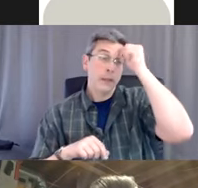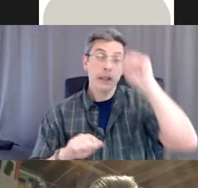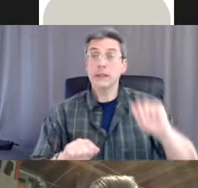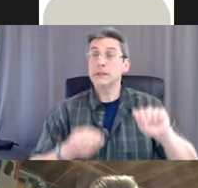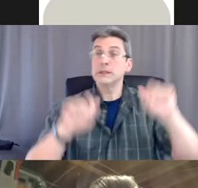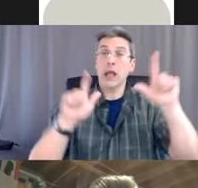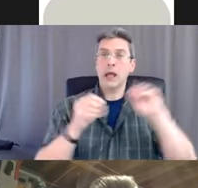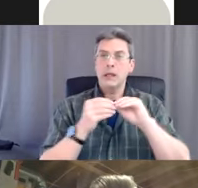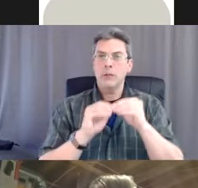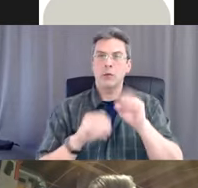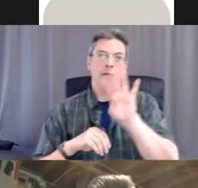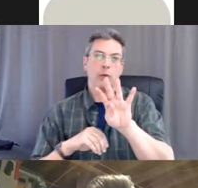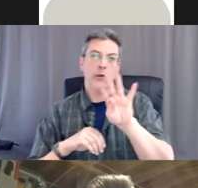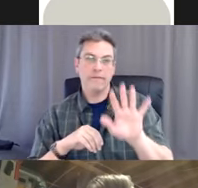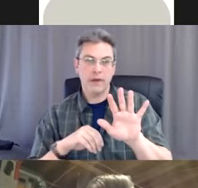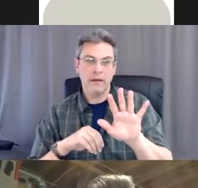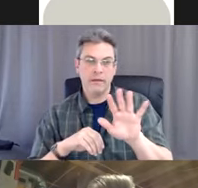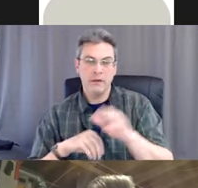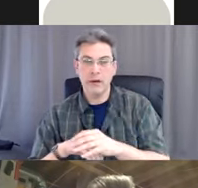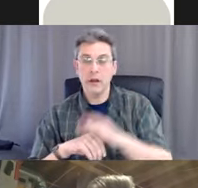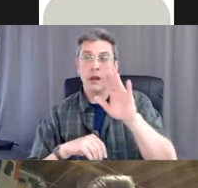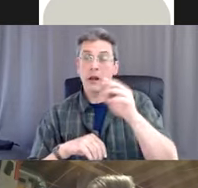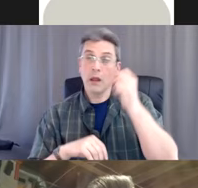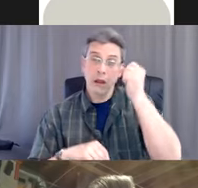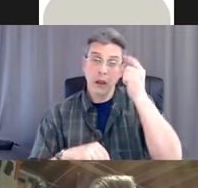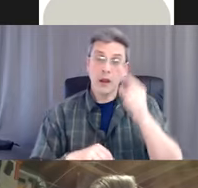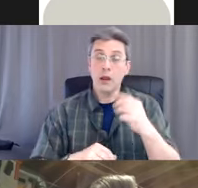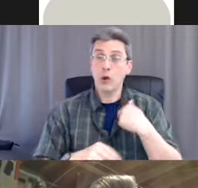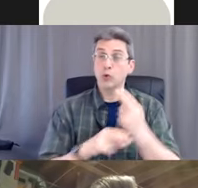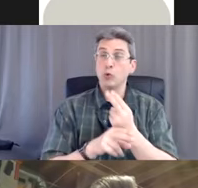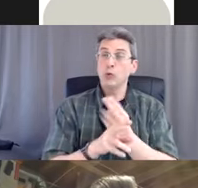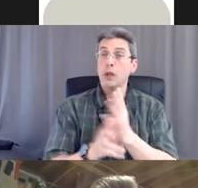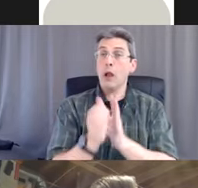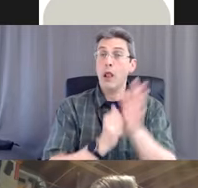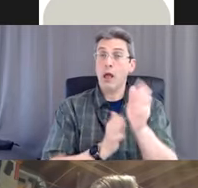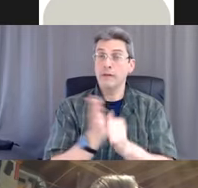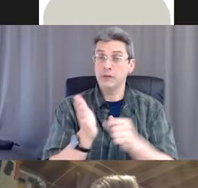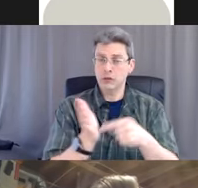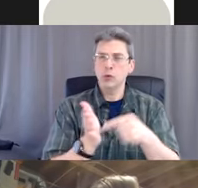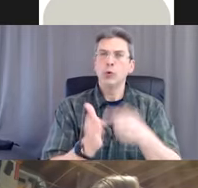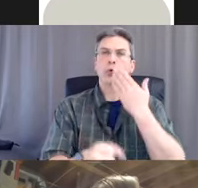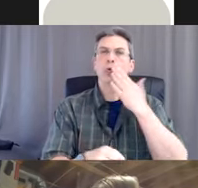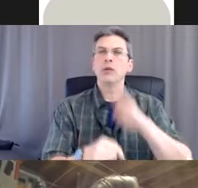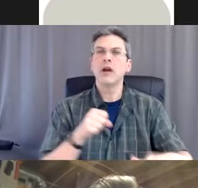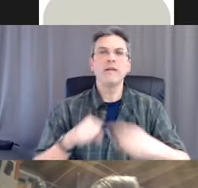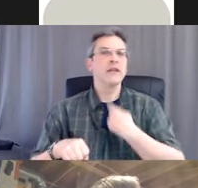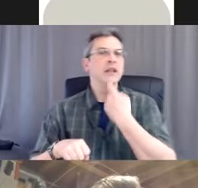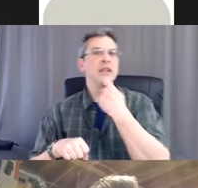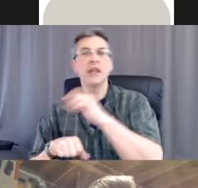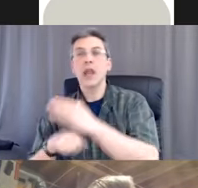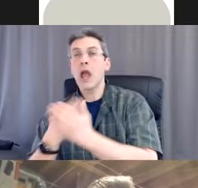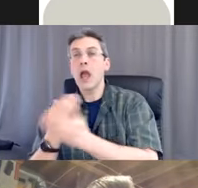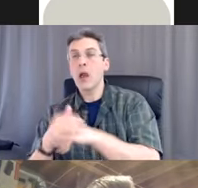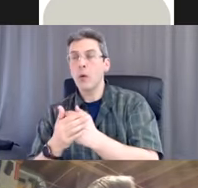reminder that the use of gloves is not a substitute for hand washing. So if you see your attendants not washing their hands before putting